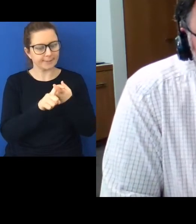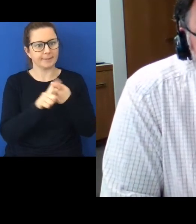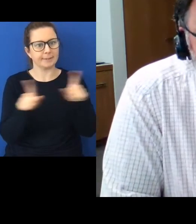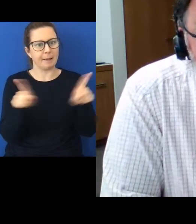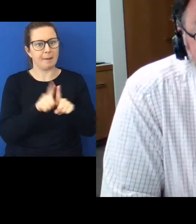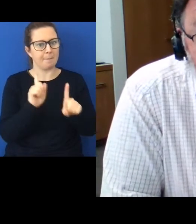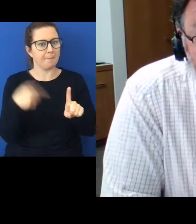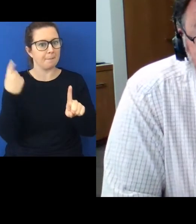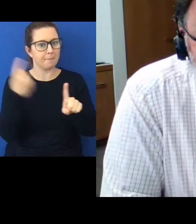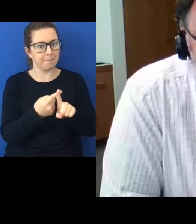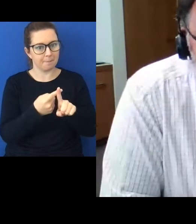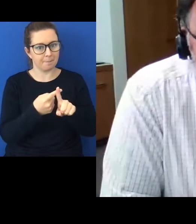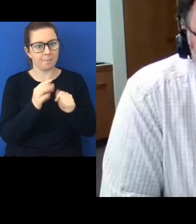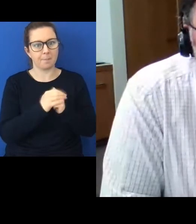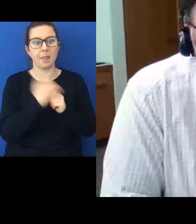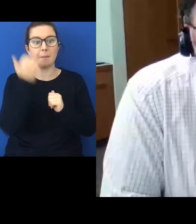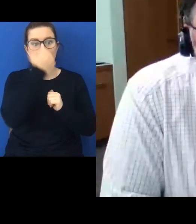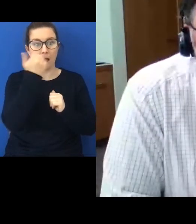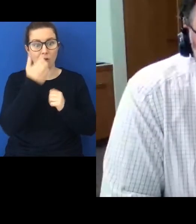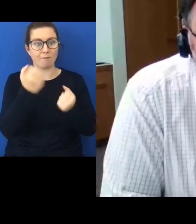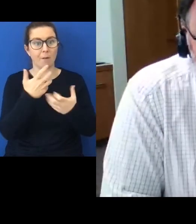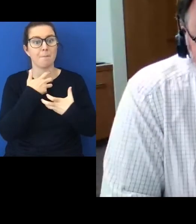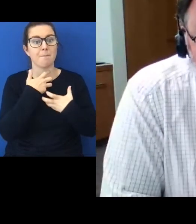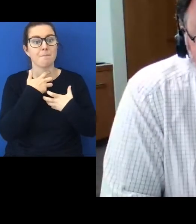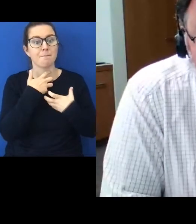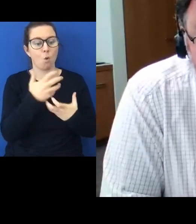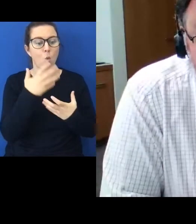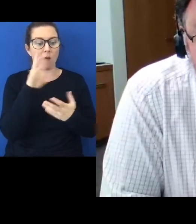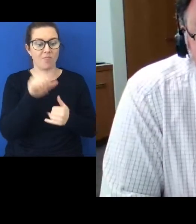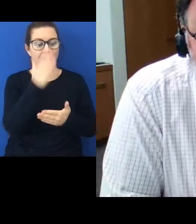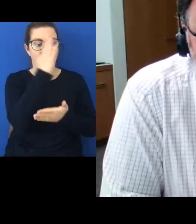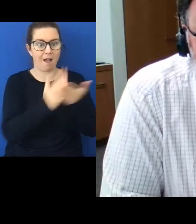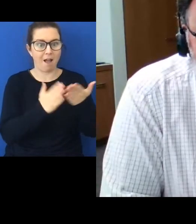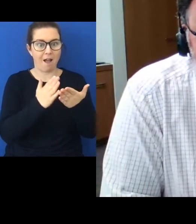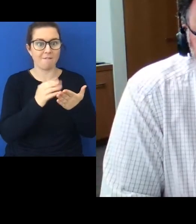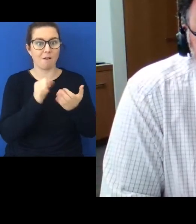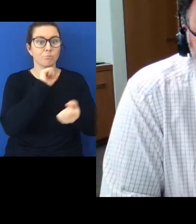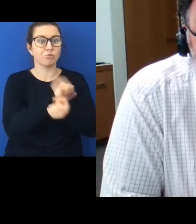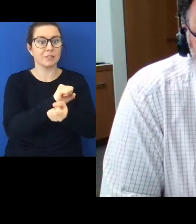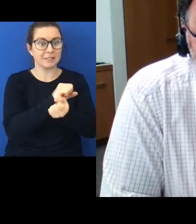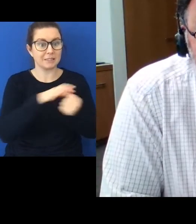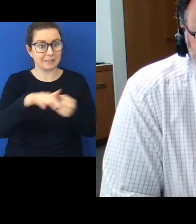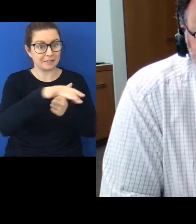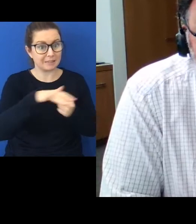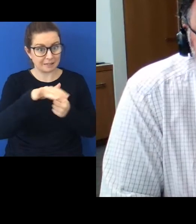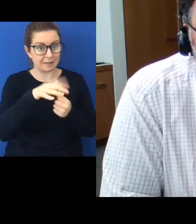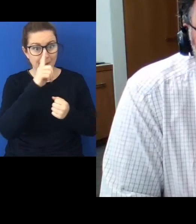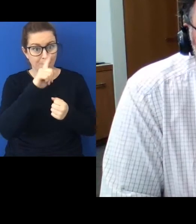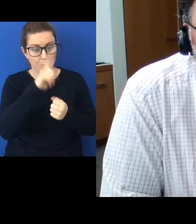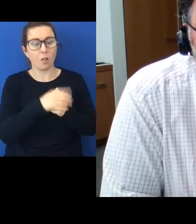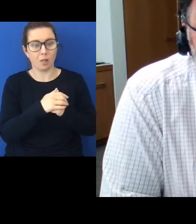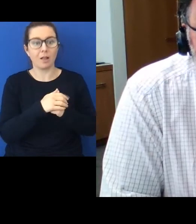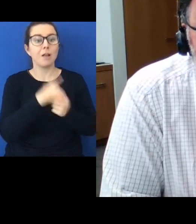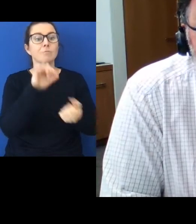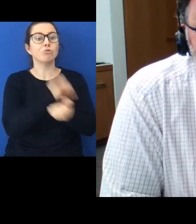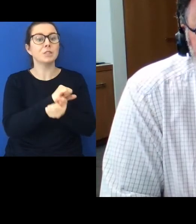Māori comprise more than half of the prison population, and our prison population has just recently